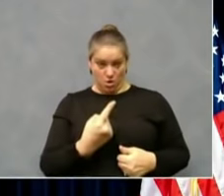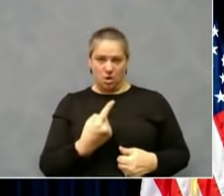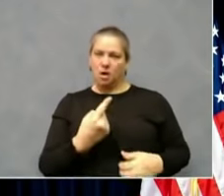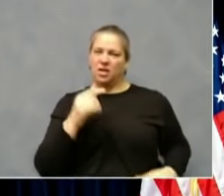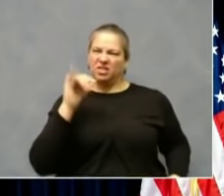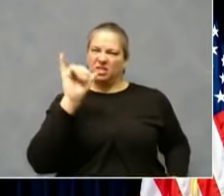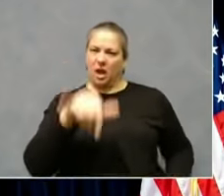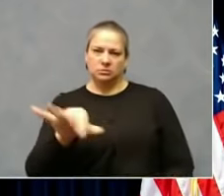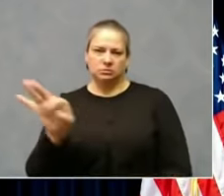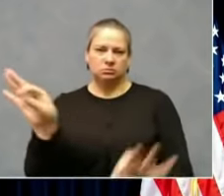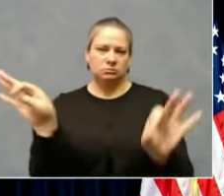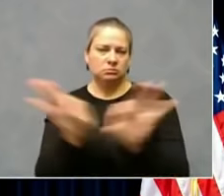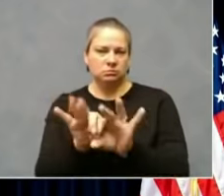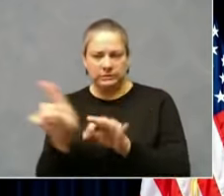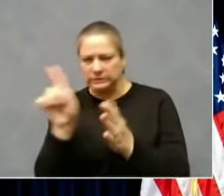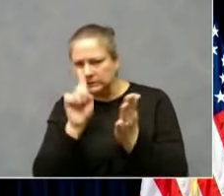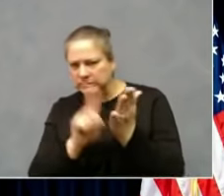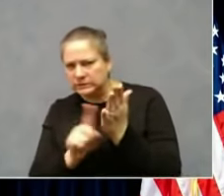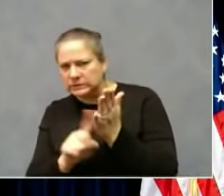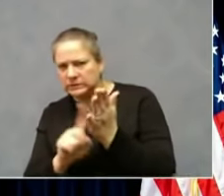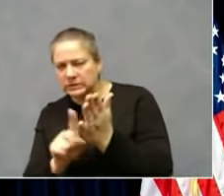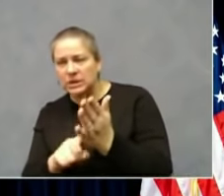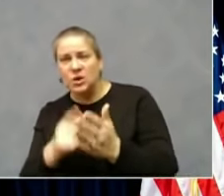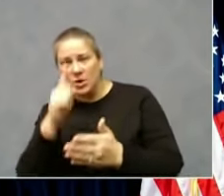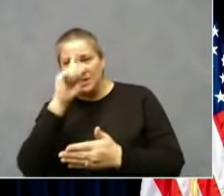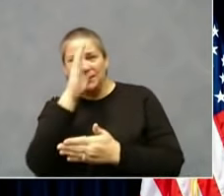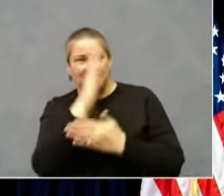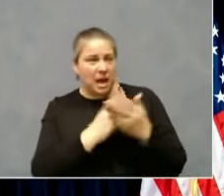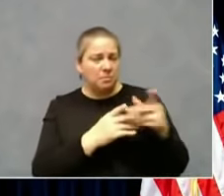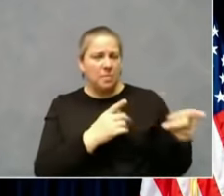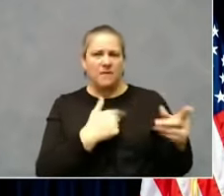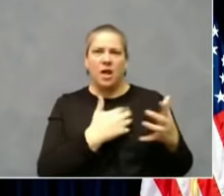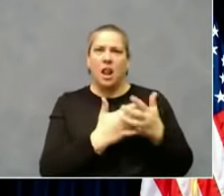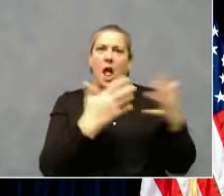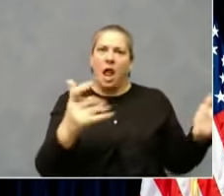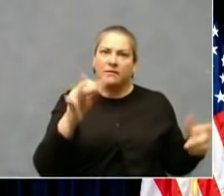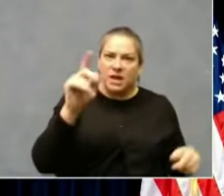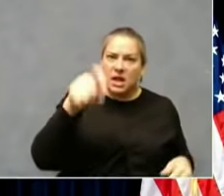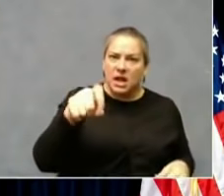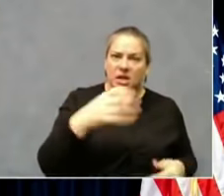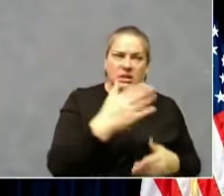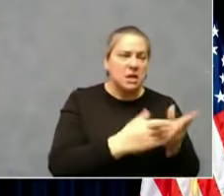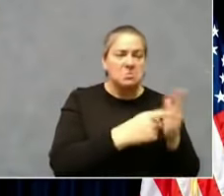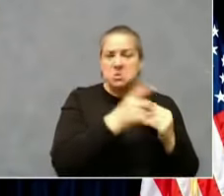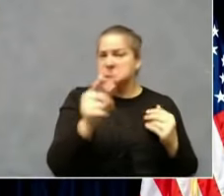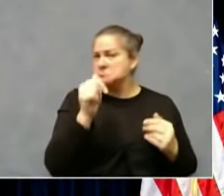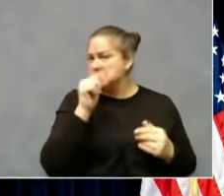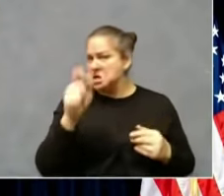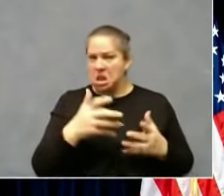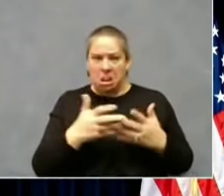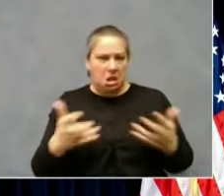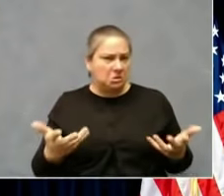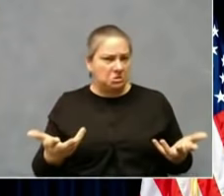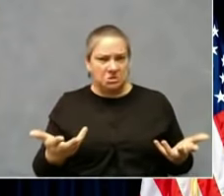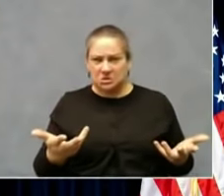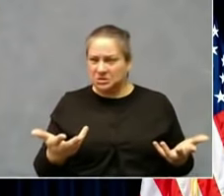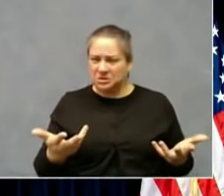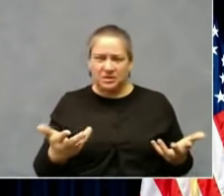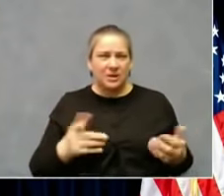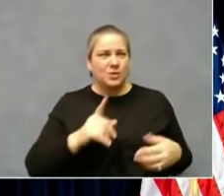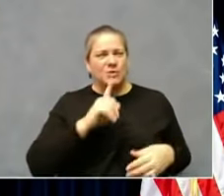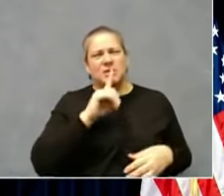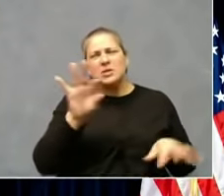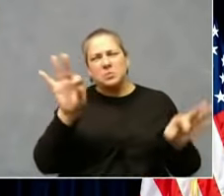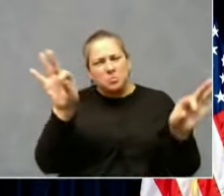which are going to have greater needs than others. You know, right now it might be more of a triage because that's where we are. But that's really important to that person